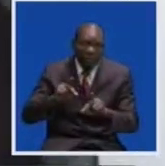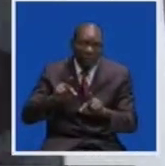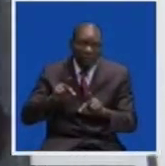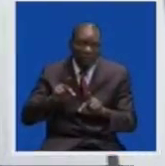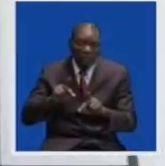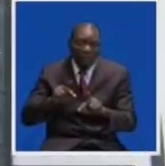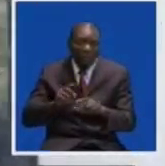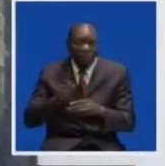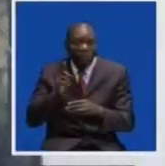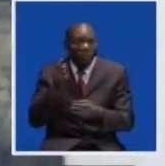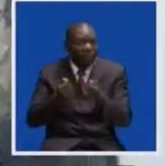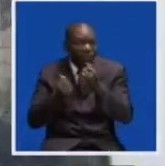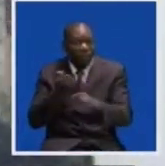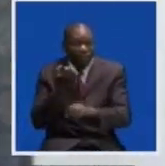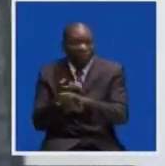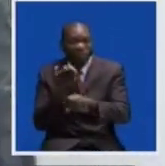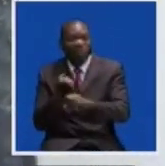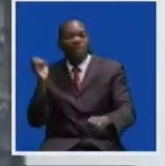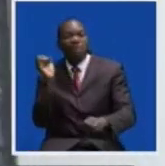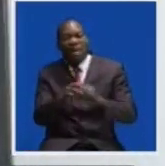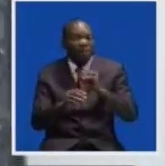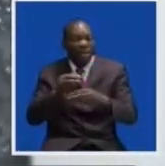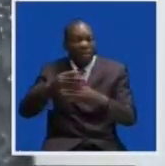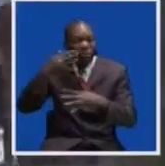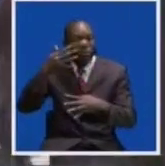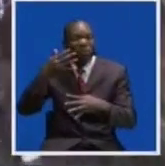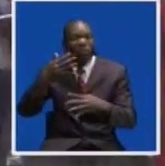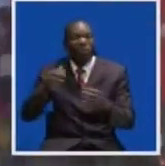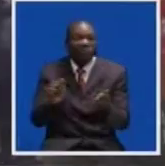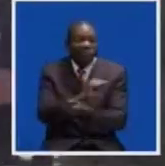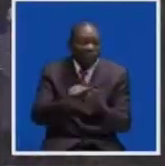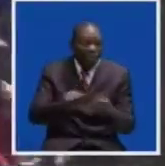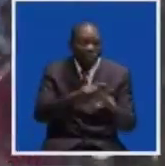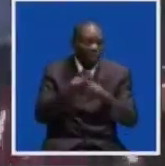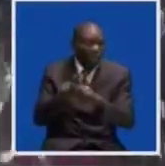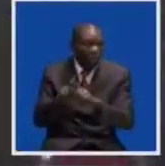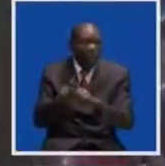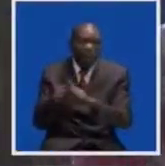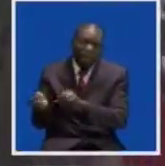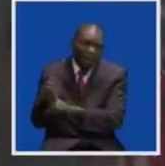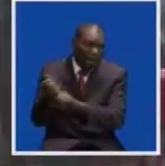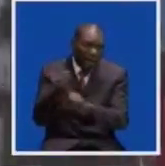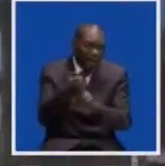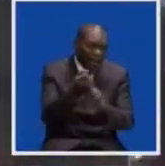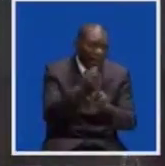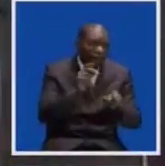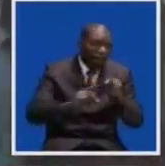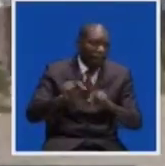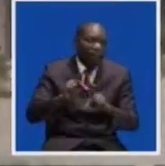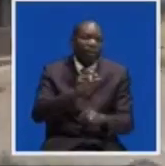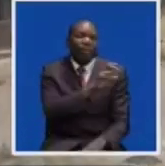convoy, was torn and its window shattered. Several suspects have since been apprehended by police.